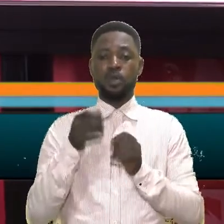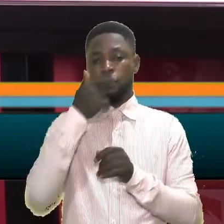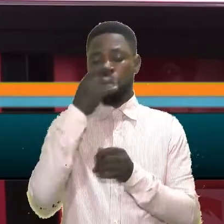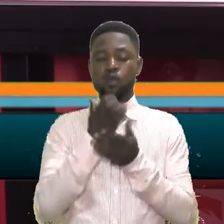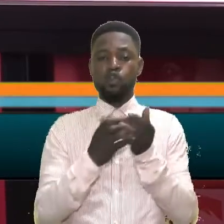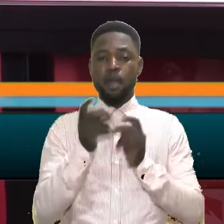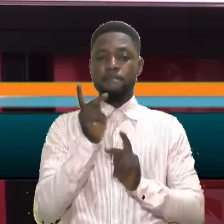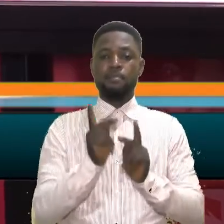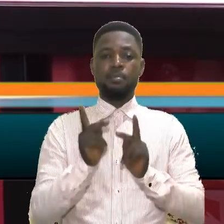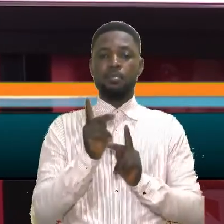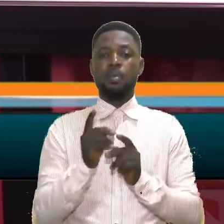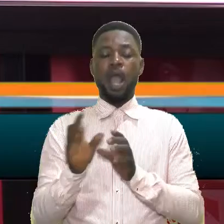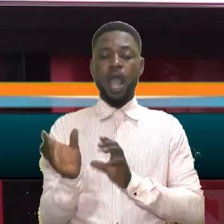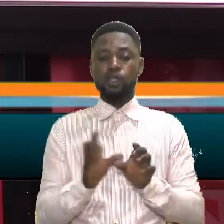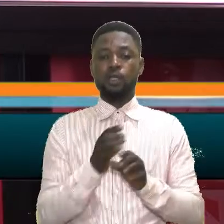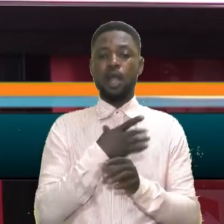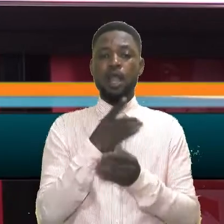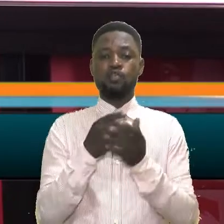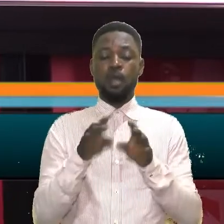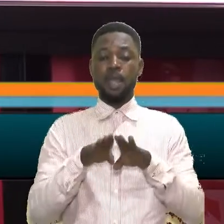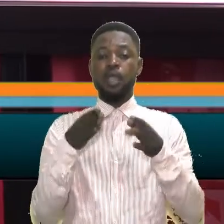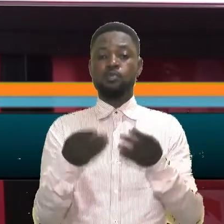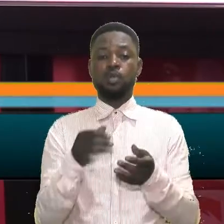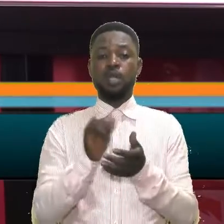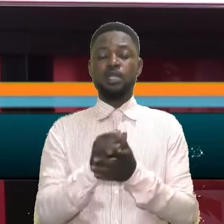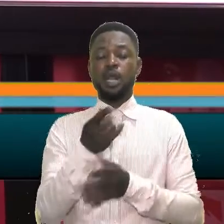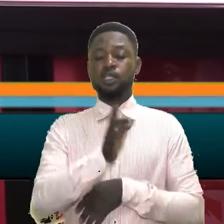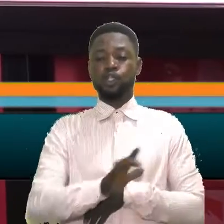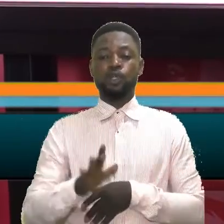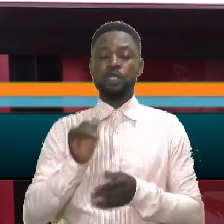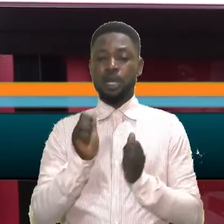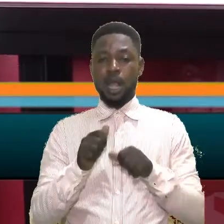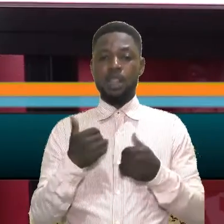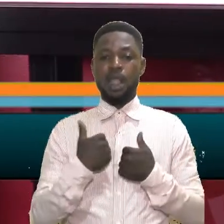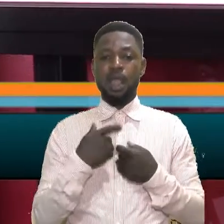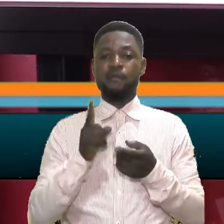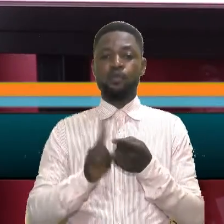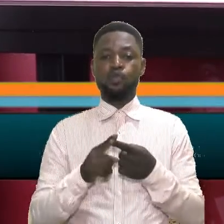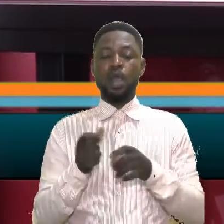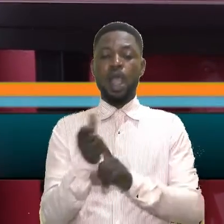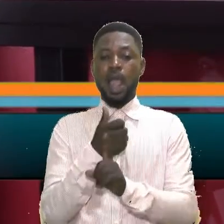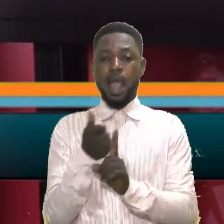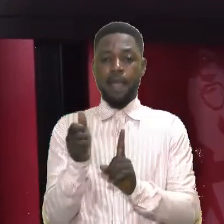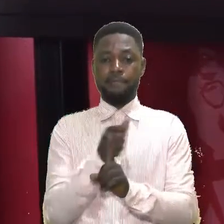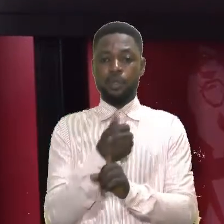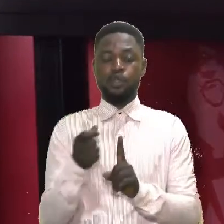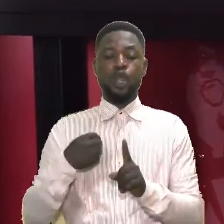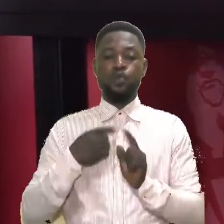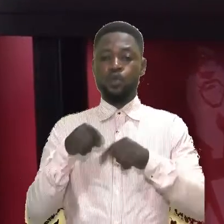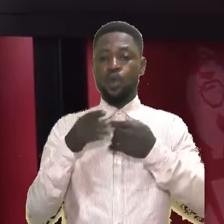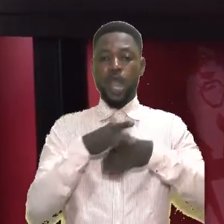mentioned that some rebellious actions and some exposures that children can have to abuse.